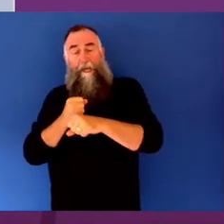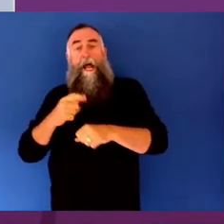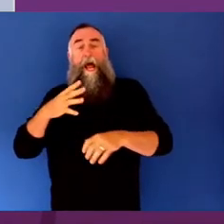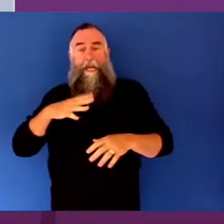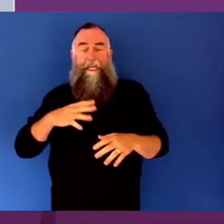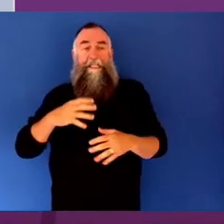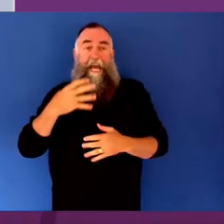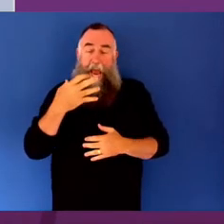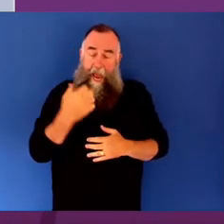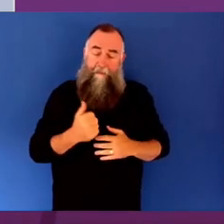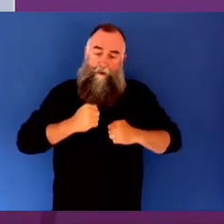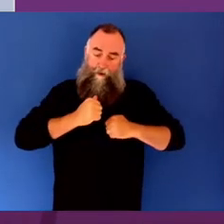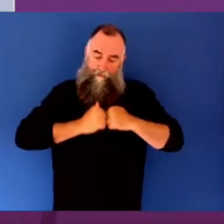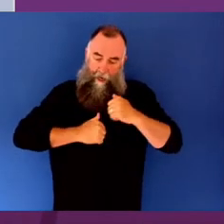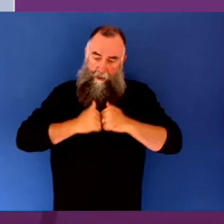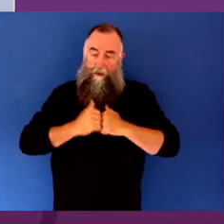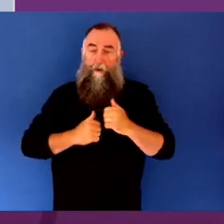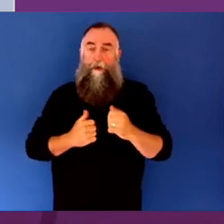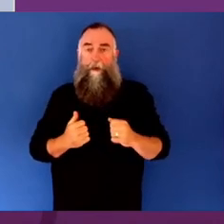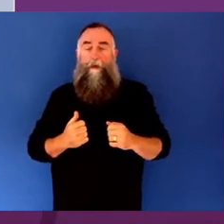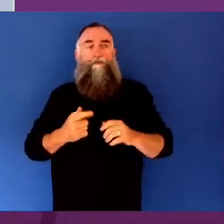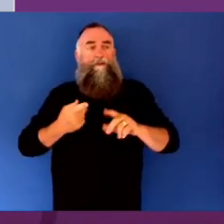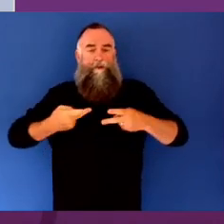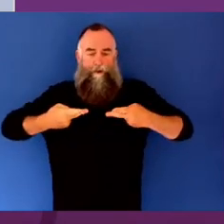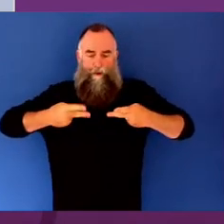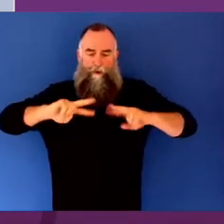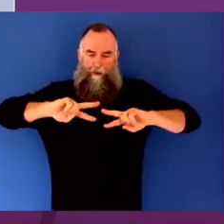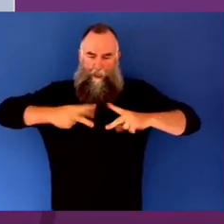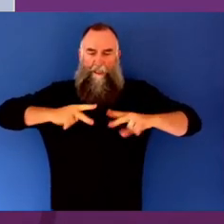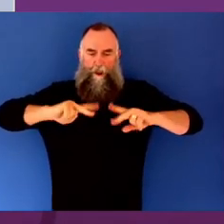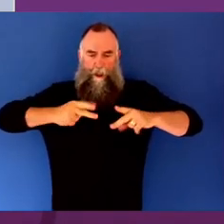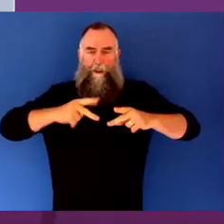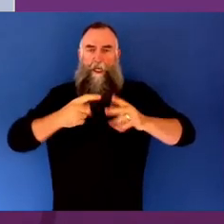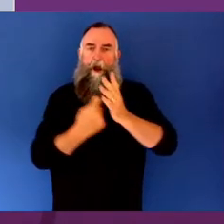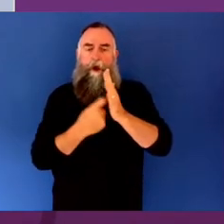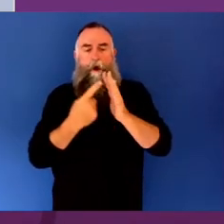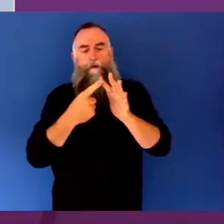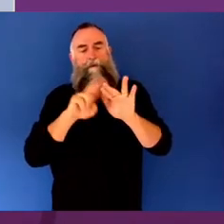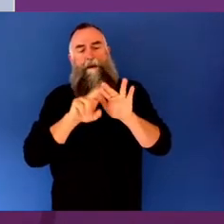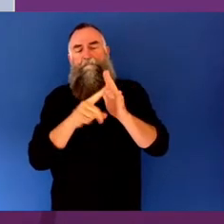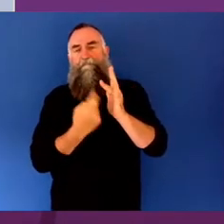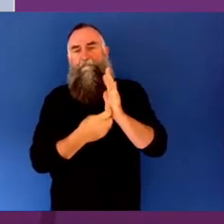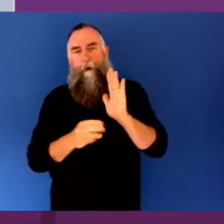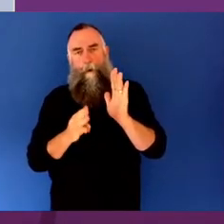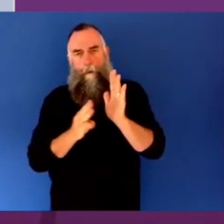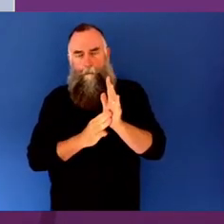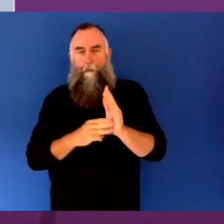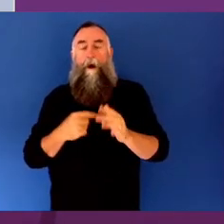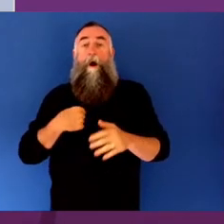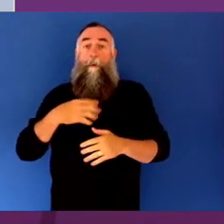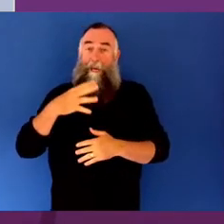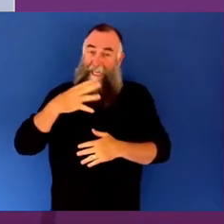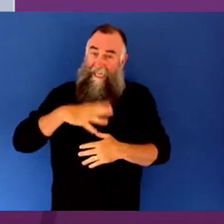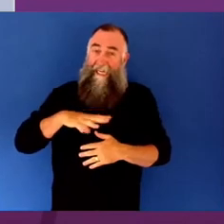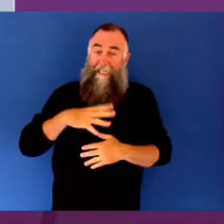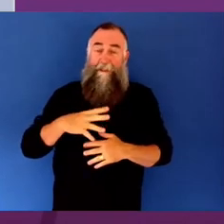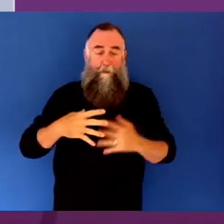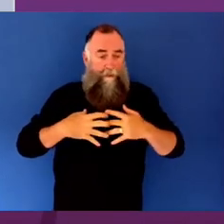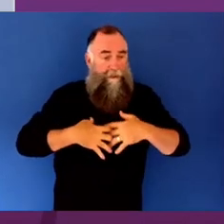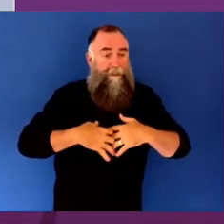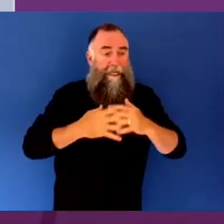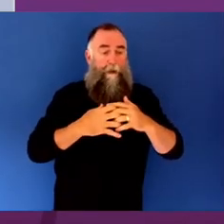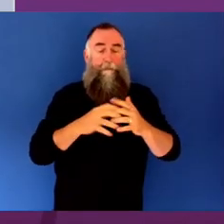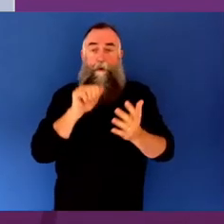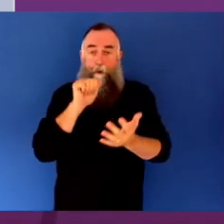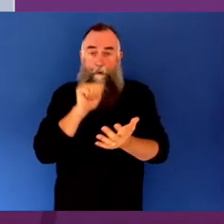have the right people and the right structures sitting around the table contributing their voices to the value to not only